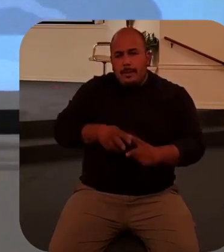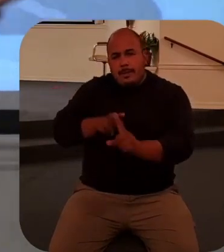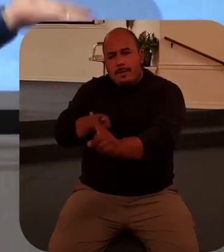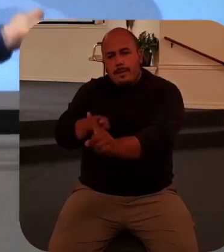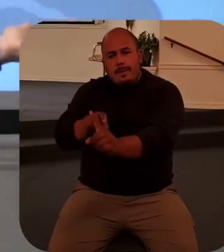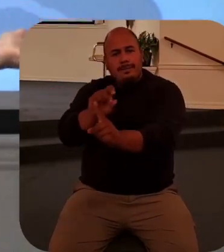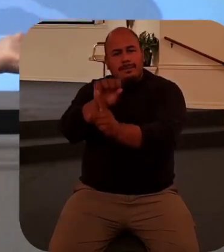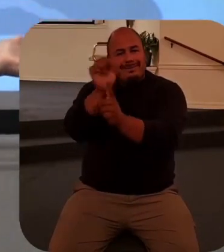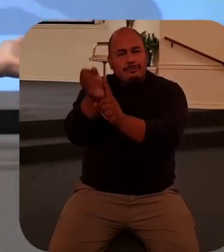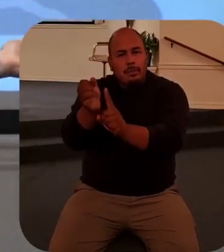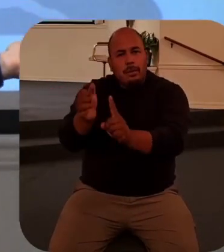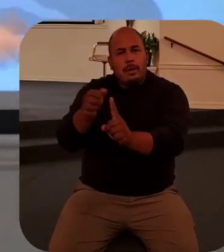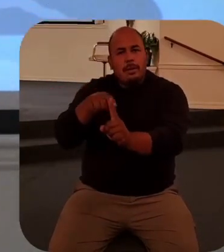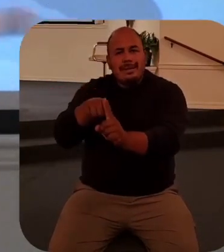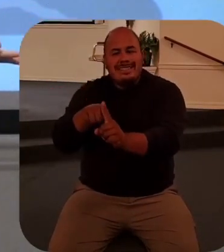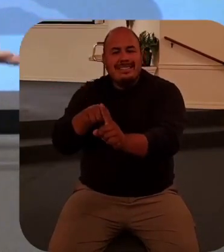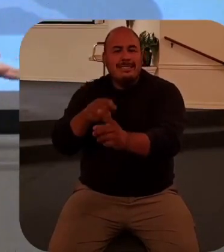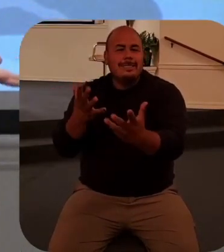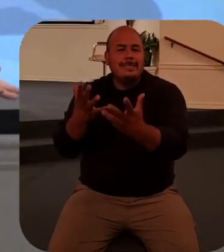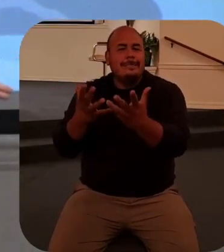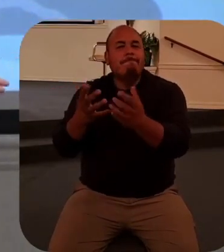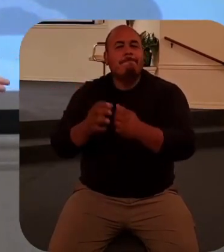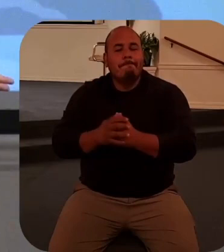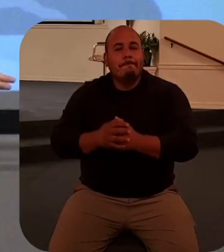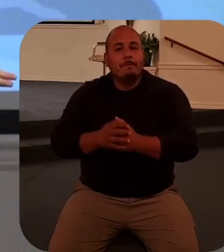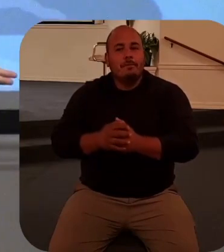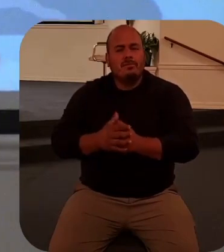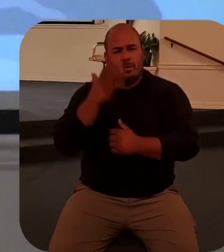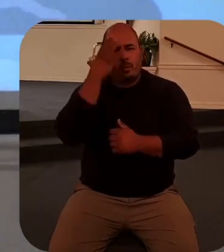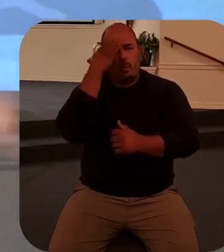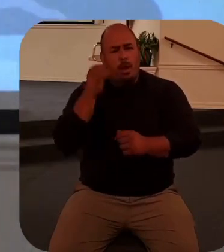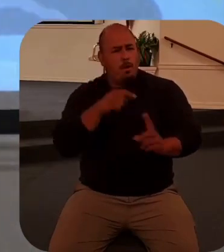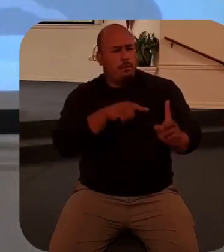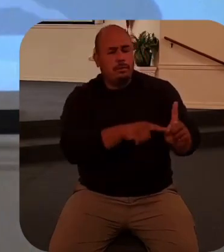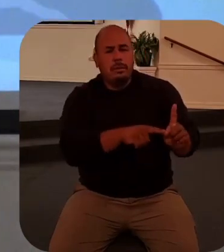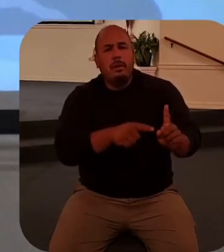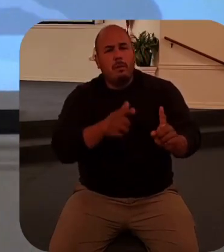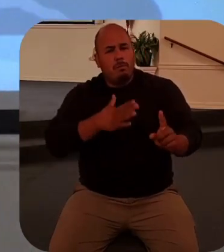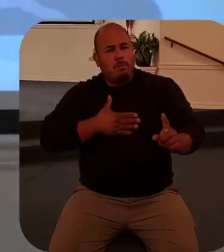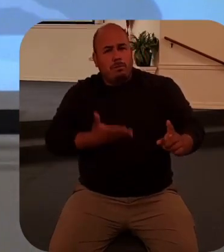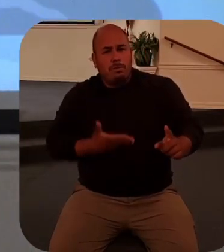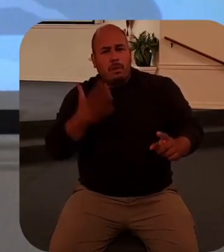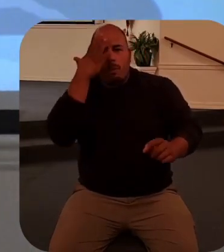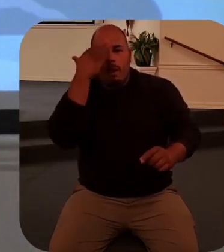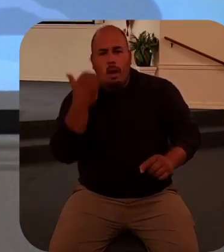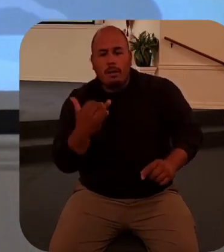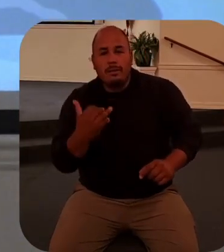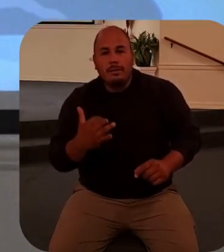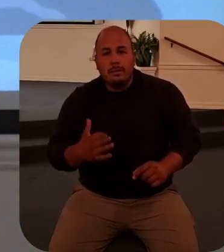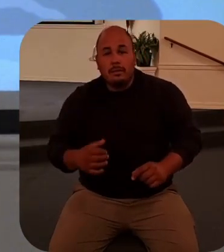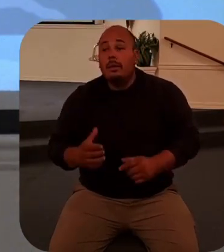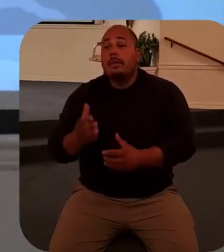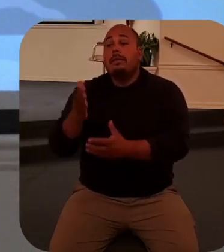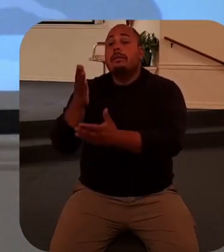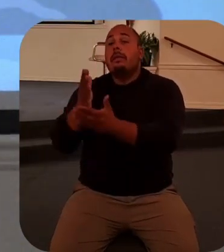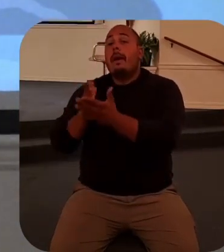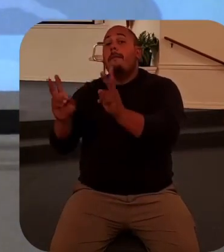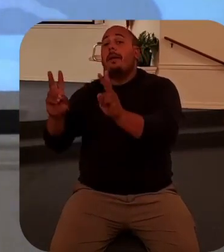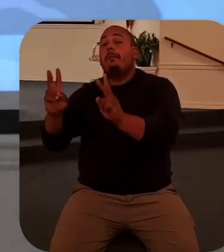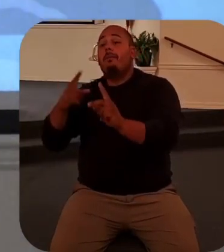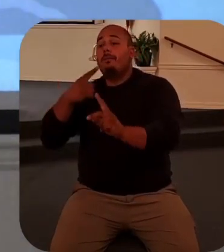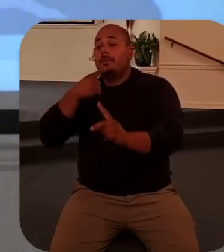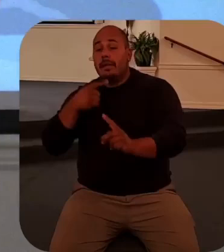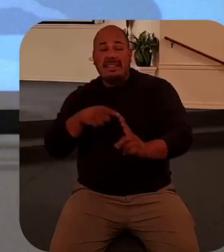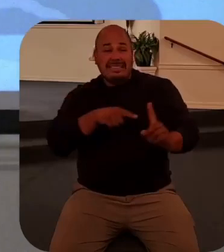Why? Why would Jesus be upset here? Well some people have said he was upset because he saw